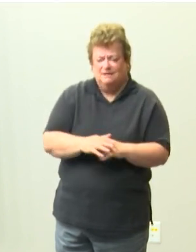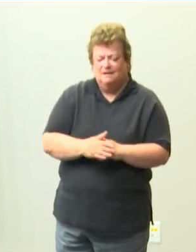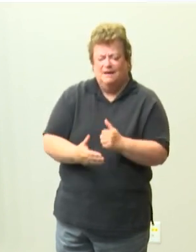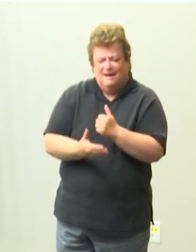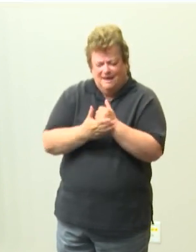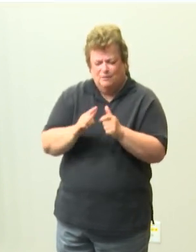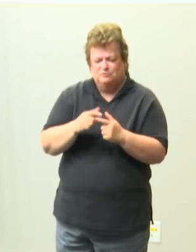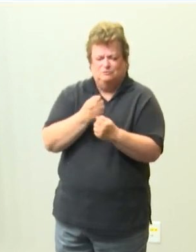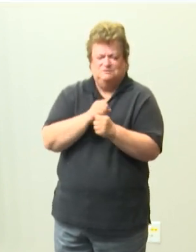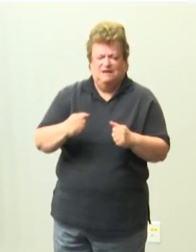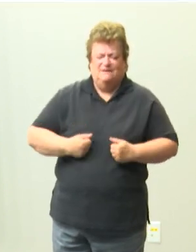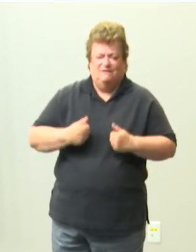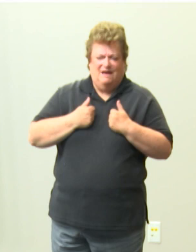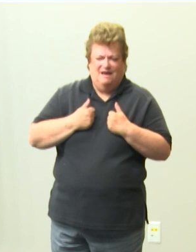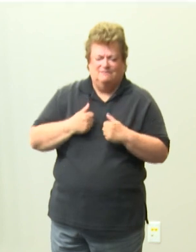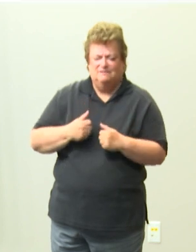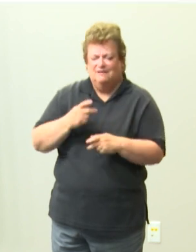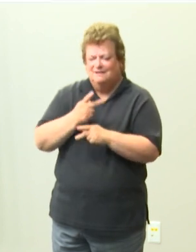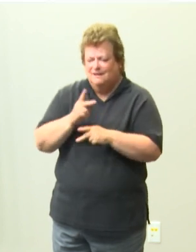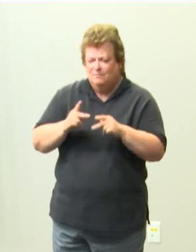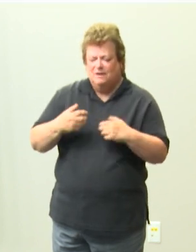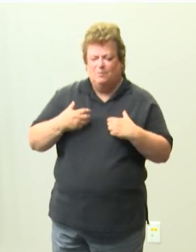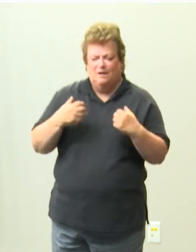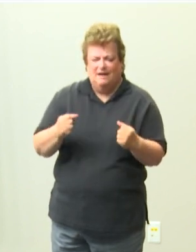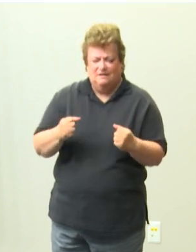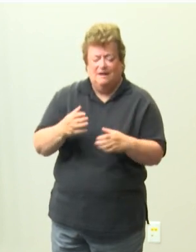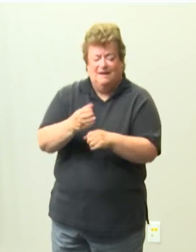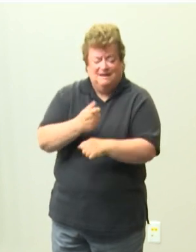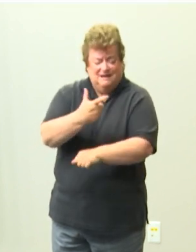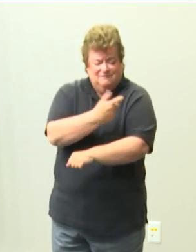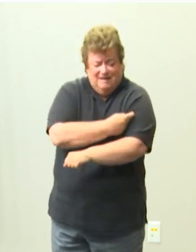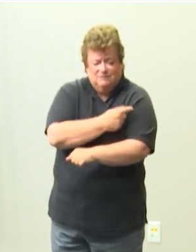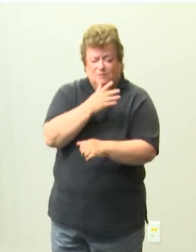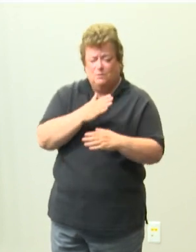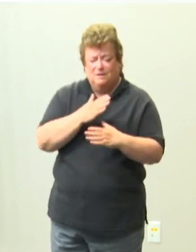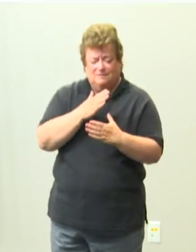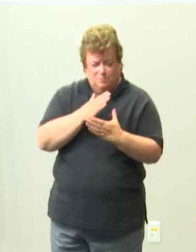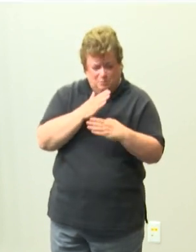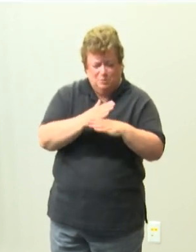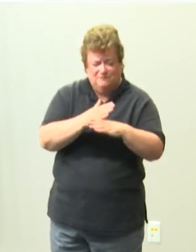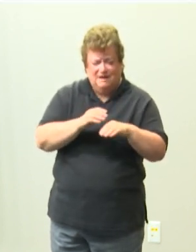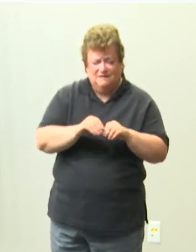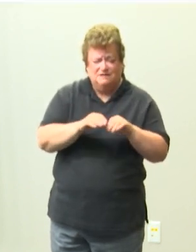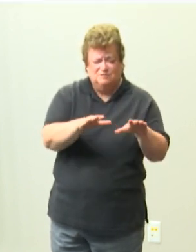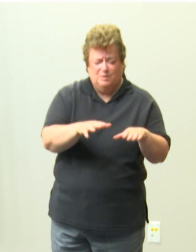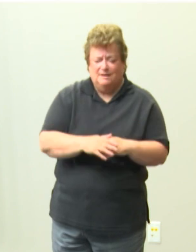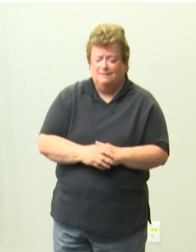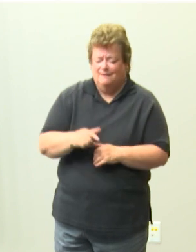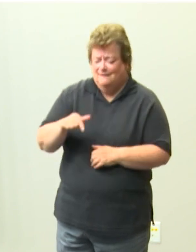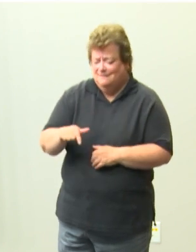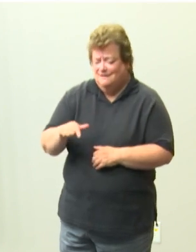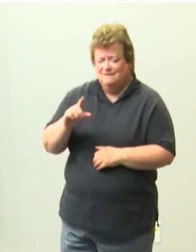save lives it keeps people healthy getting vaccinated decreases the spread of this virus this virus yeah it's probably going to be around